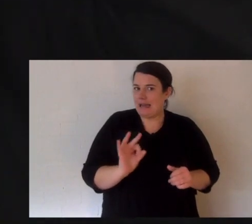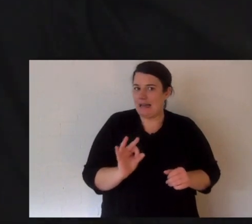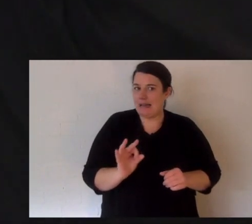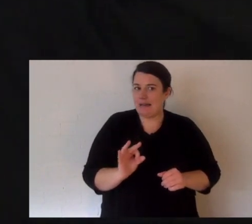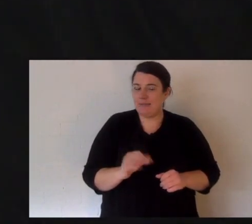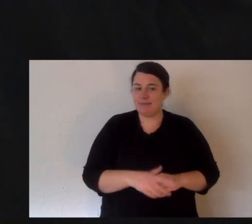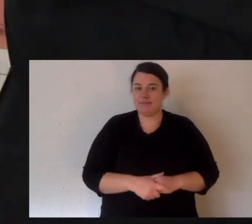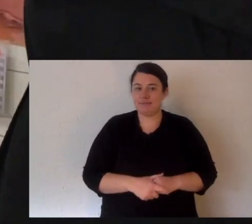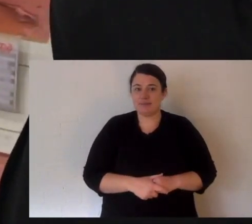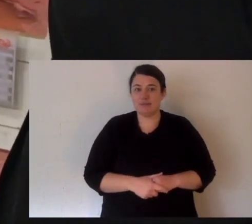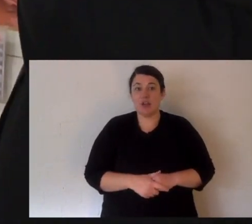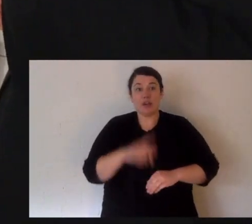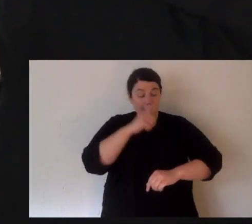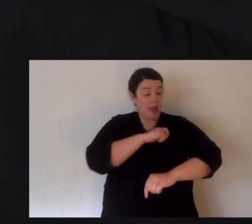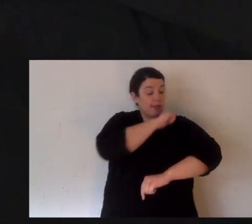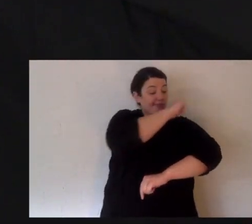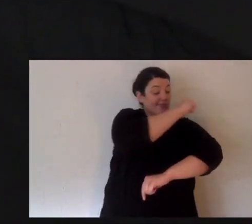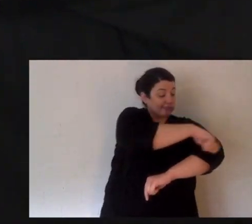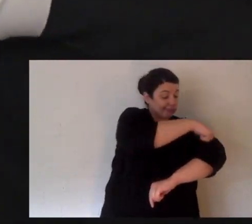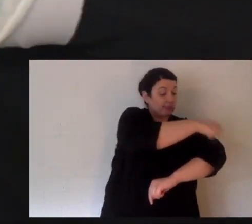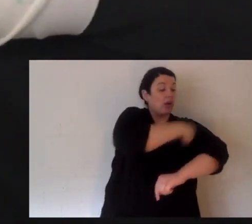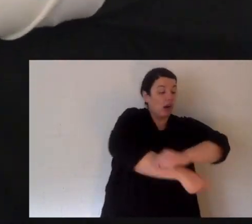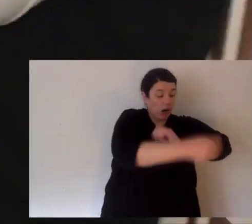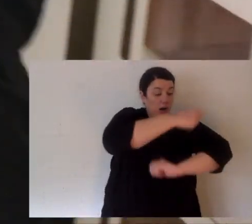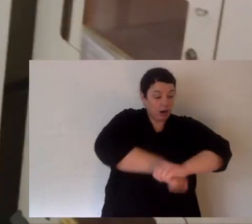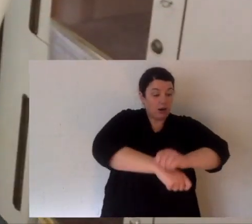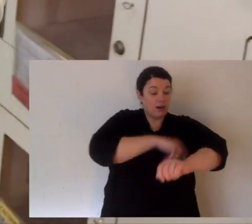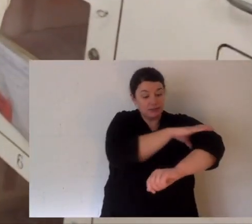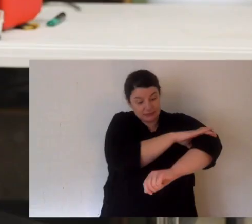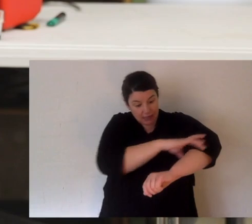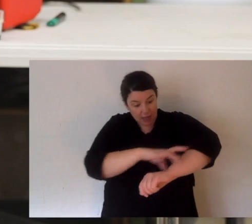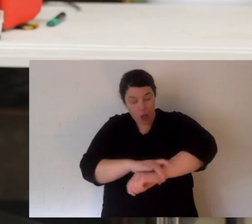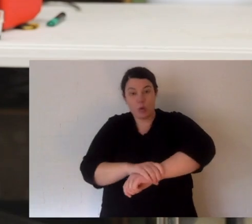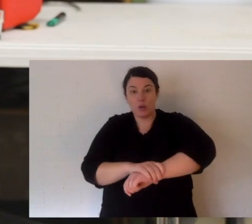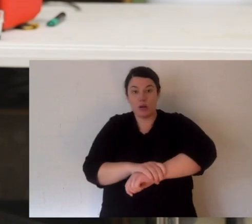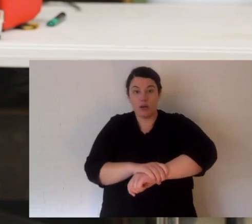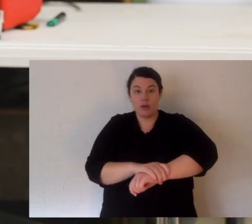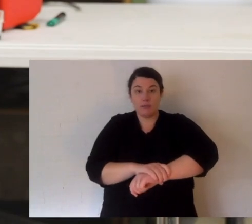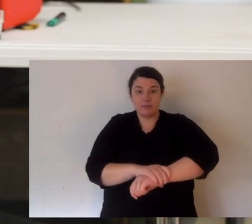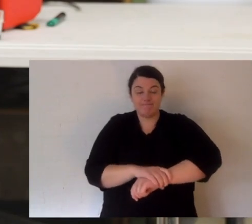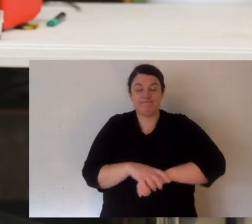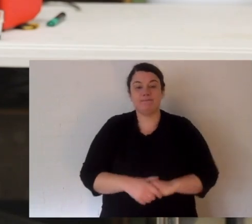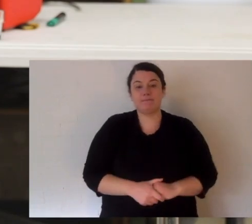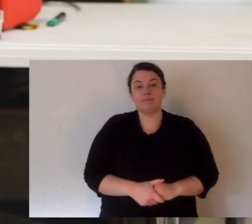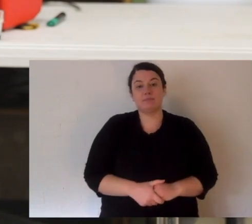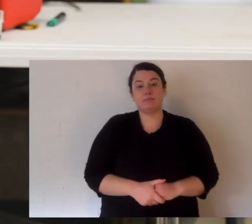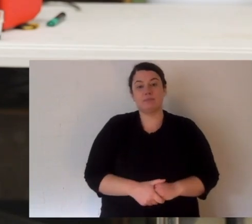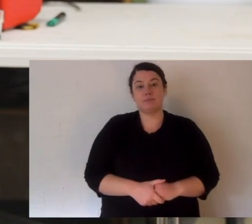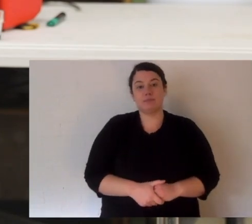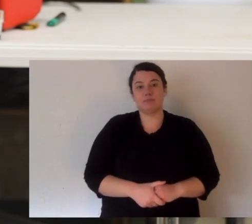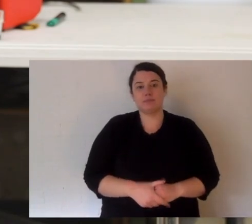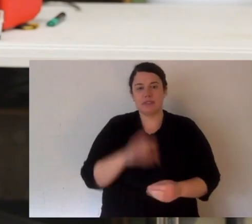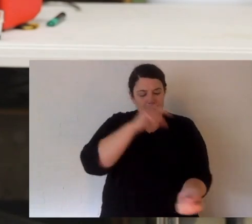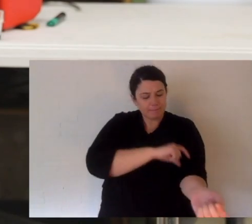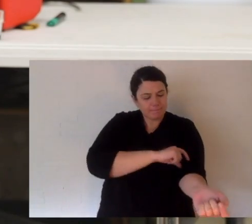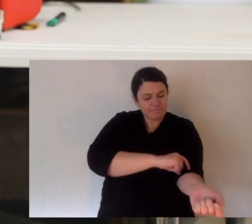put a splint along it, which is a piece of timber. You could even use a stick. And now with that arm, the easiest for me would be to undo my shirt